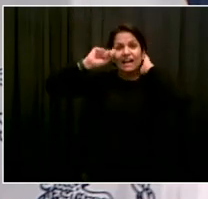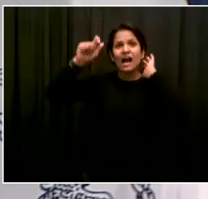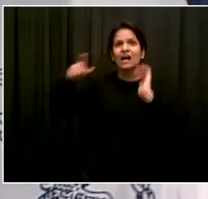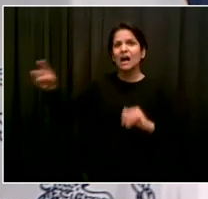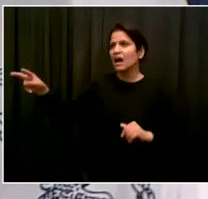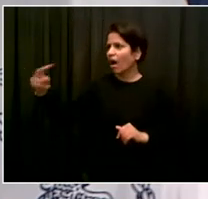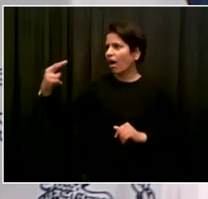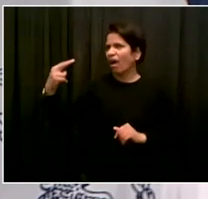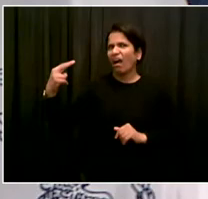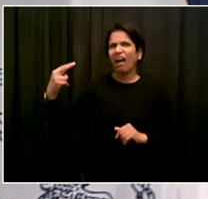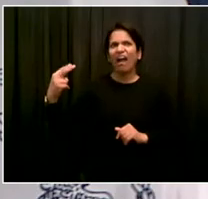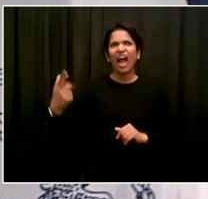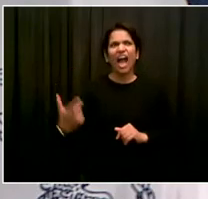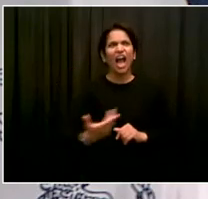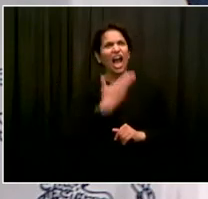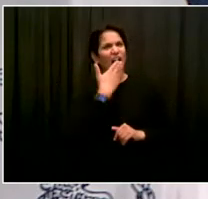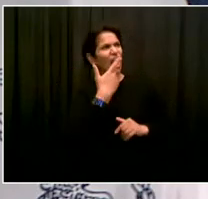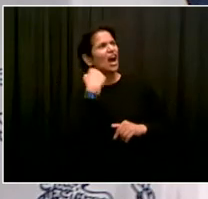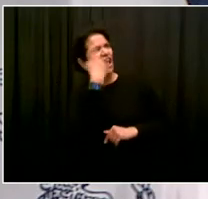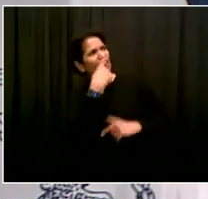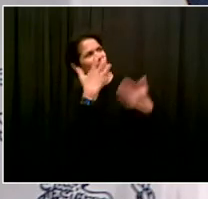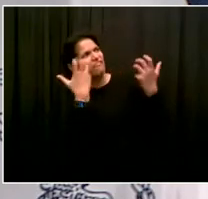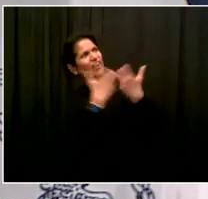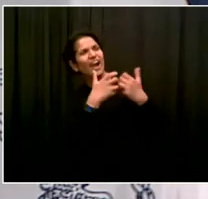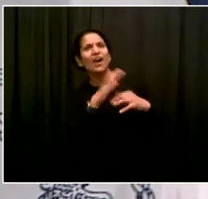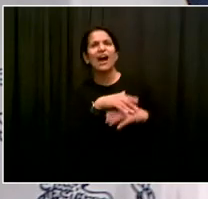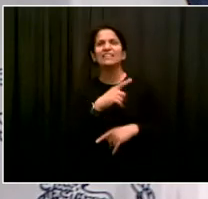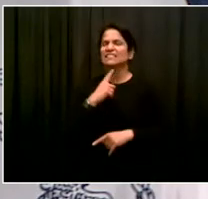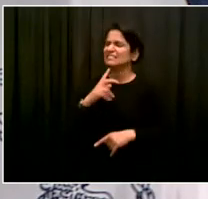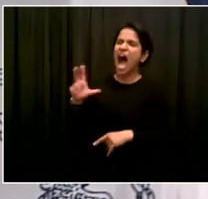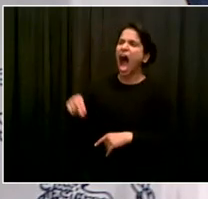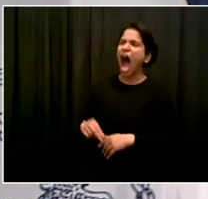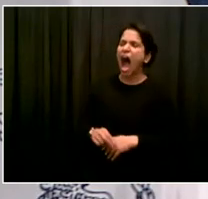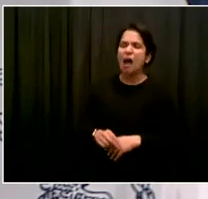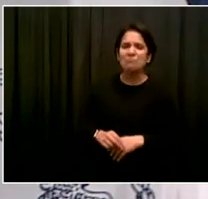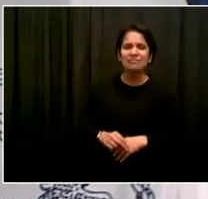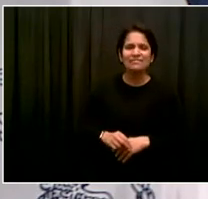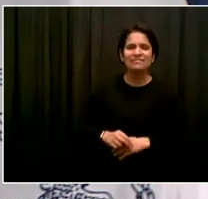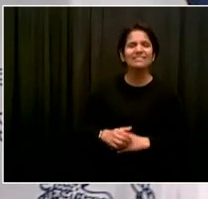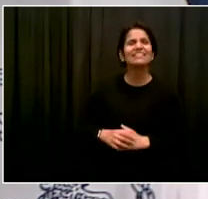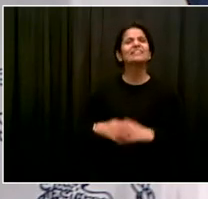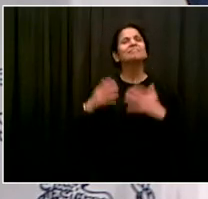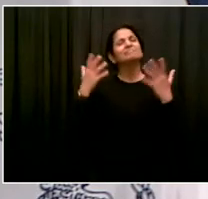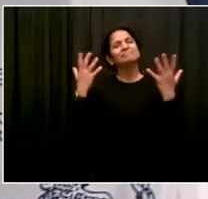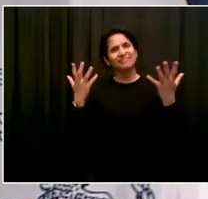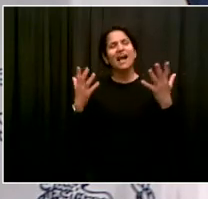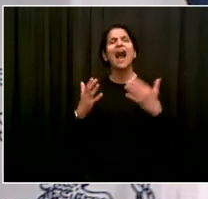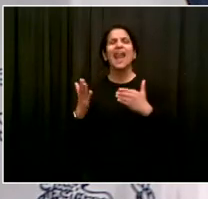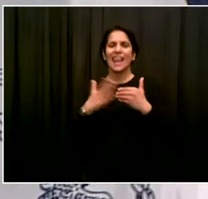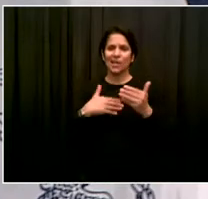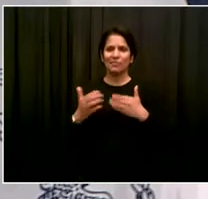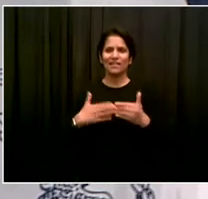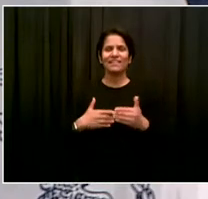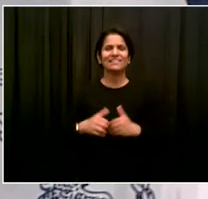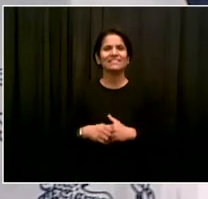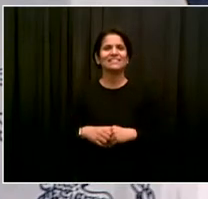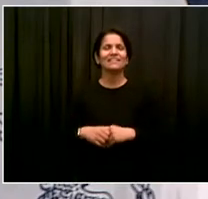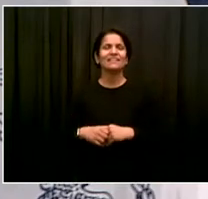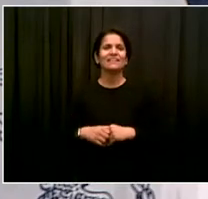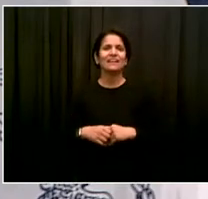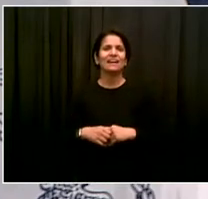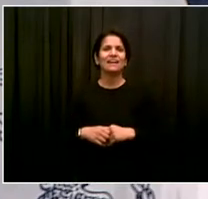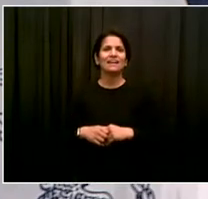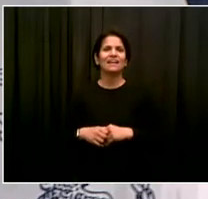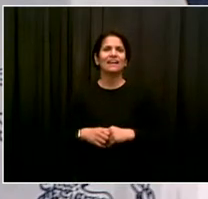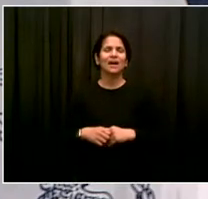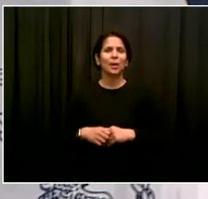So it's a, that was once in a lifetime. But Marsha, look, the reason there's, there may be more than one reason, but I'll tell you the number one reason